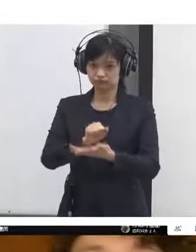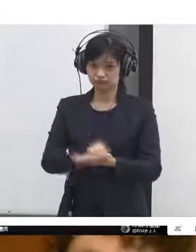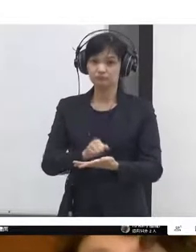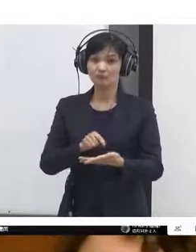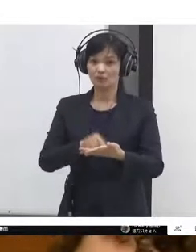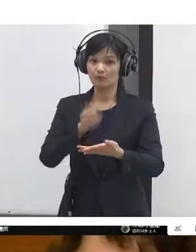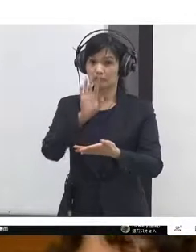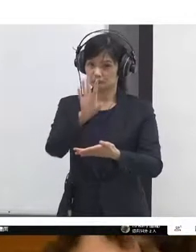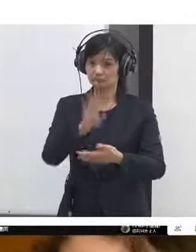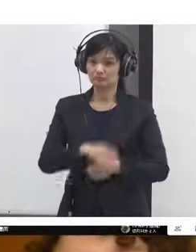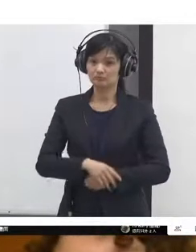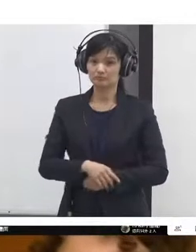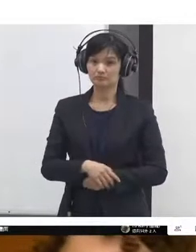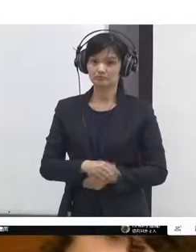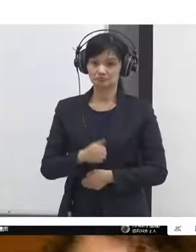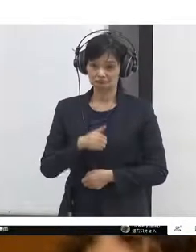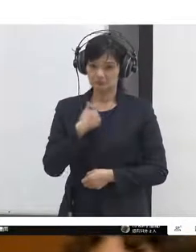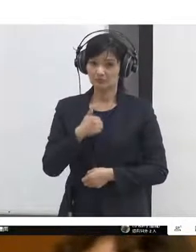a song but never mind about that